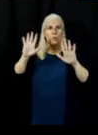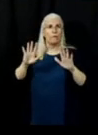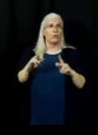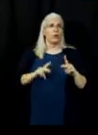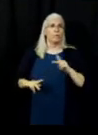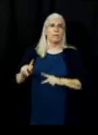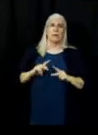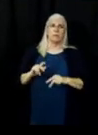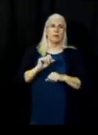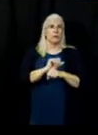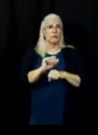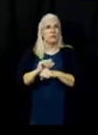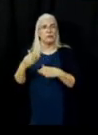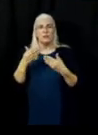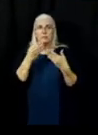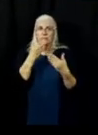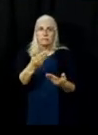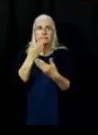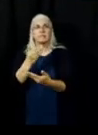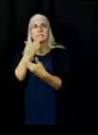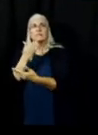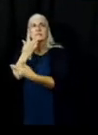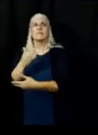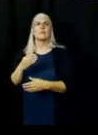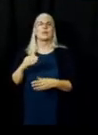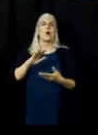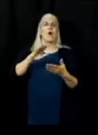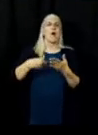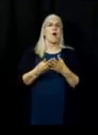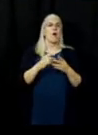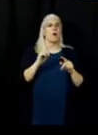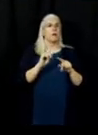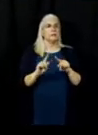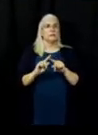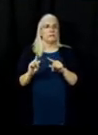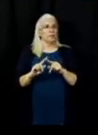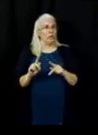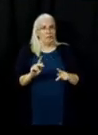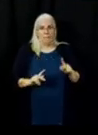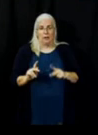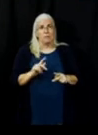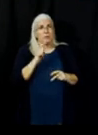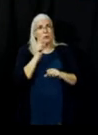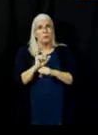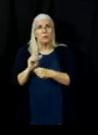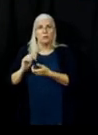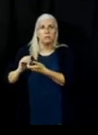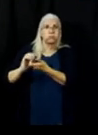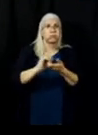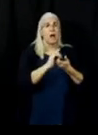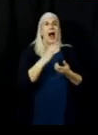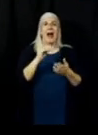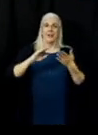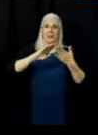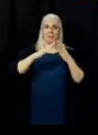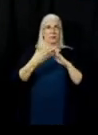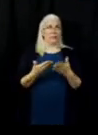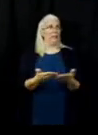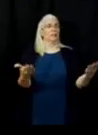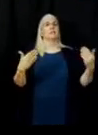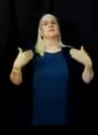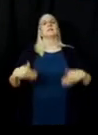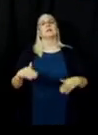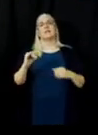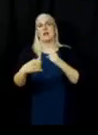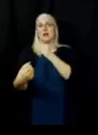And I also want to thank the community as always. The support has been overwhelming in this incident, which